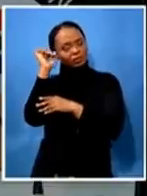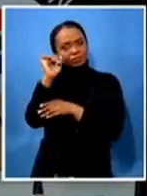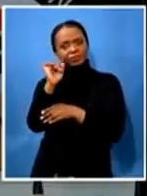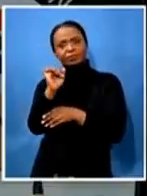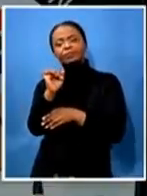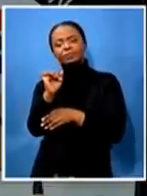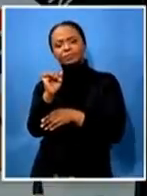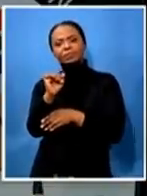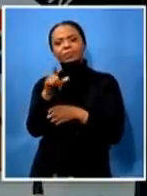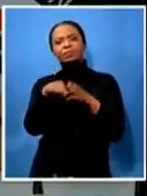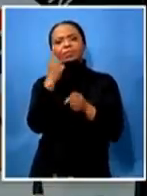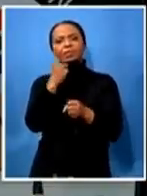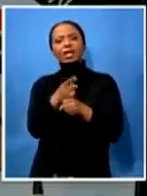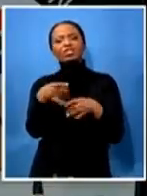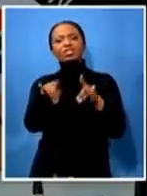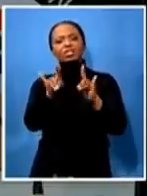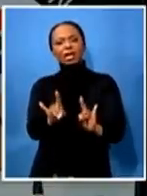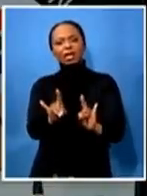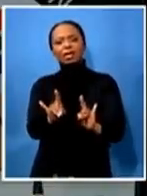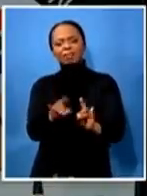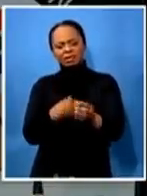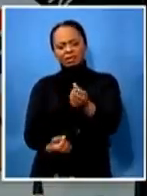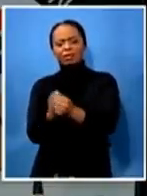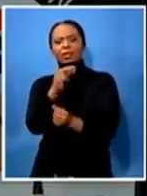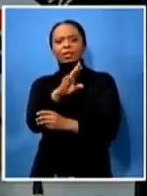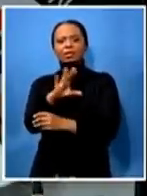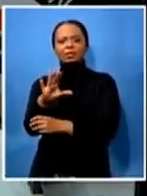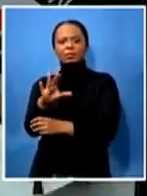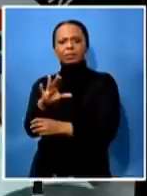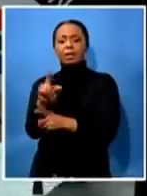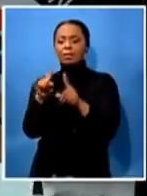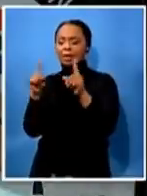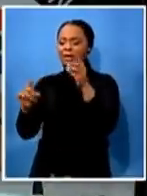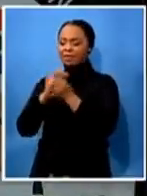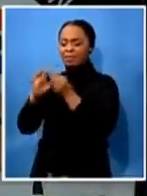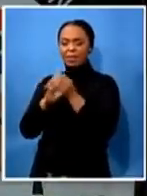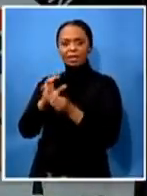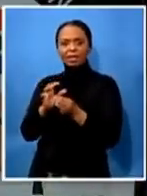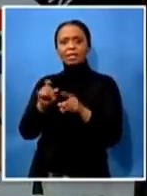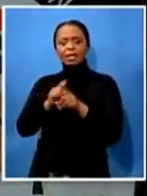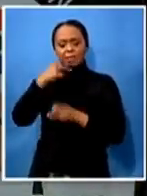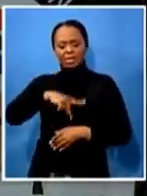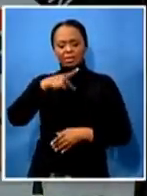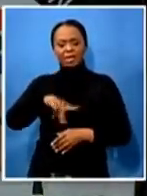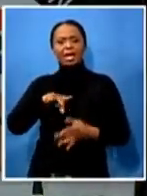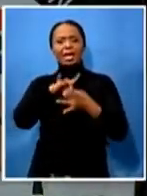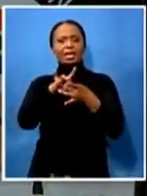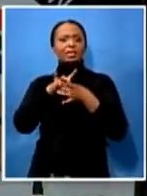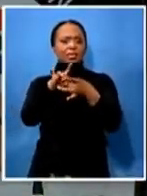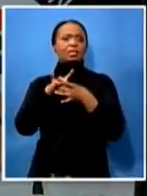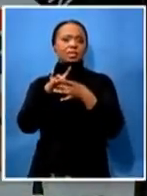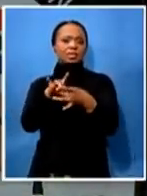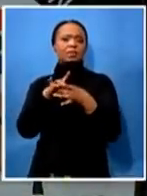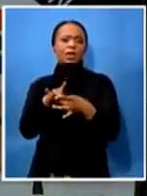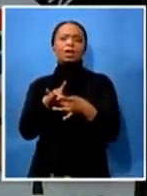even then our families our personal relationships have remained so close to each other such that